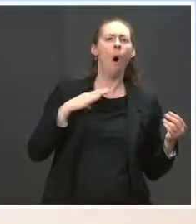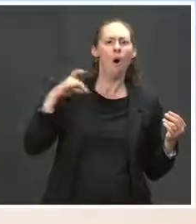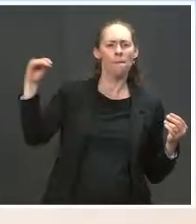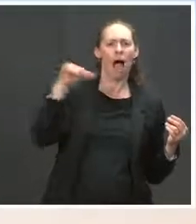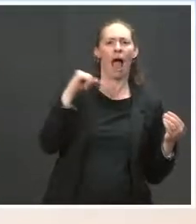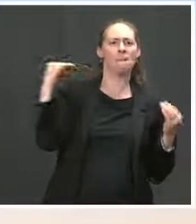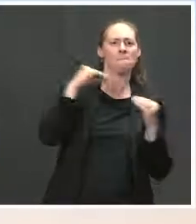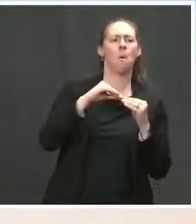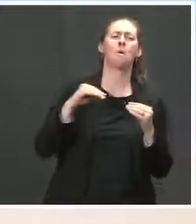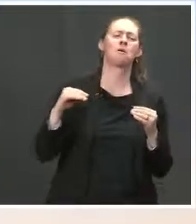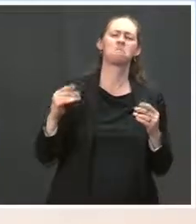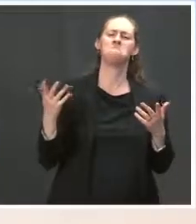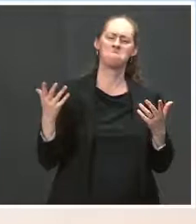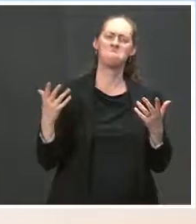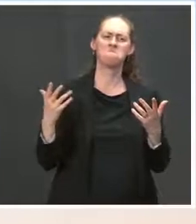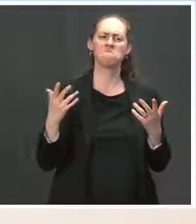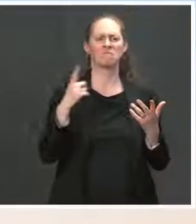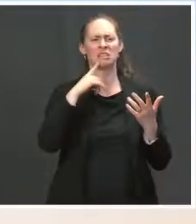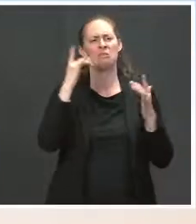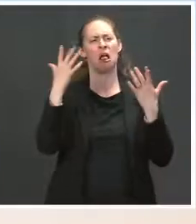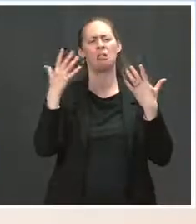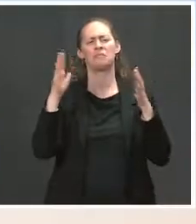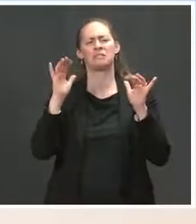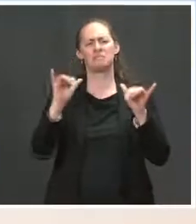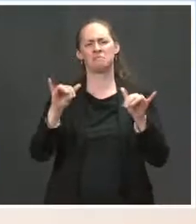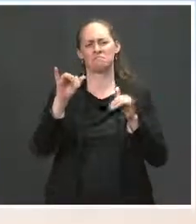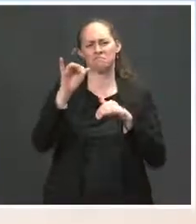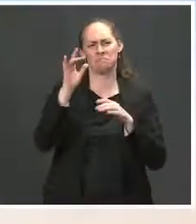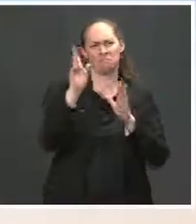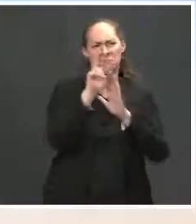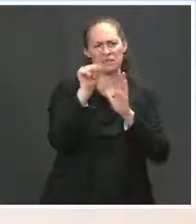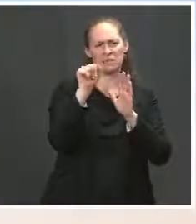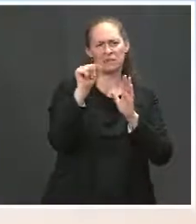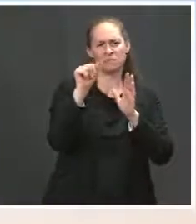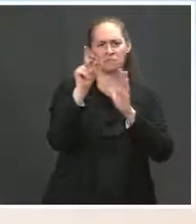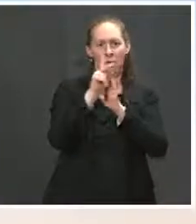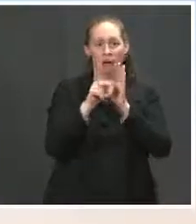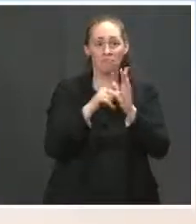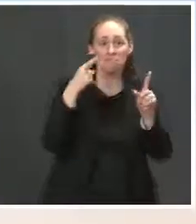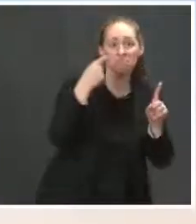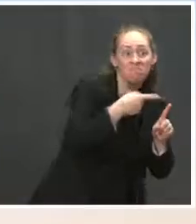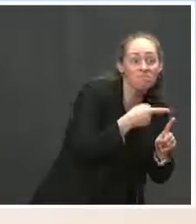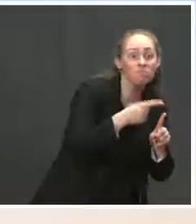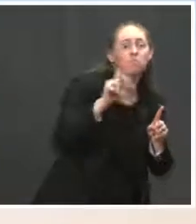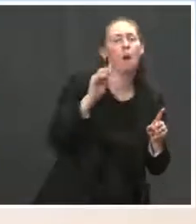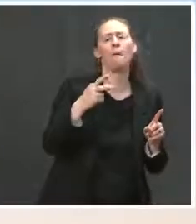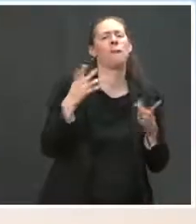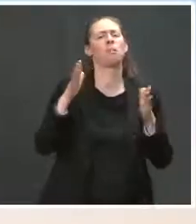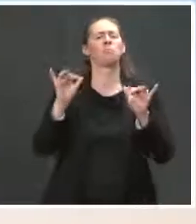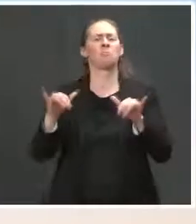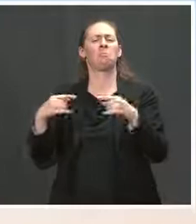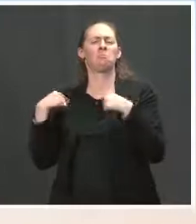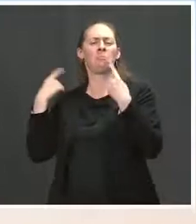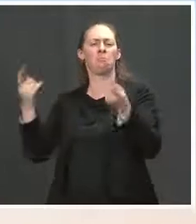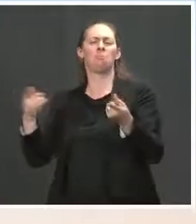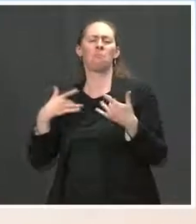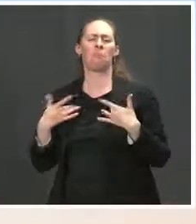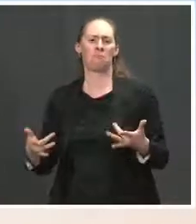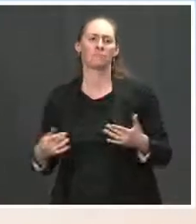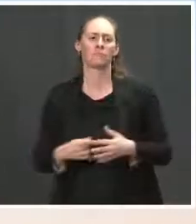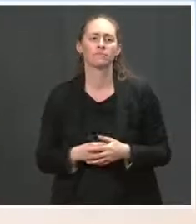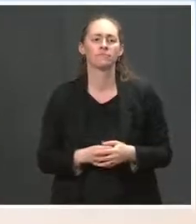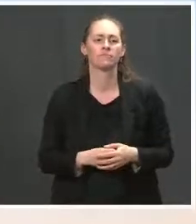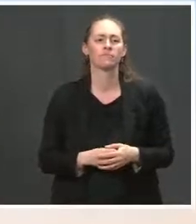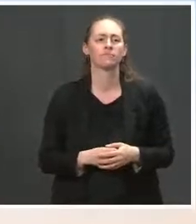that's consistently been the U.S. policy for some time. Go ahead. Thank you, Jen. A follow-up on David's question on the trip to the UK.